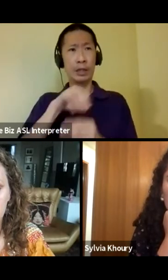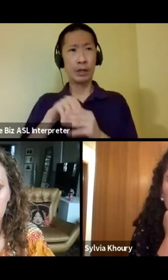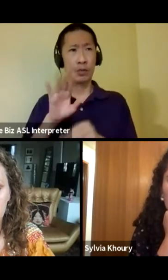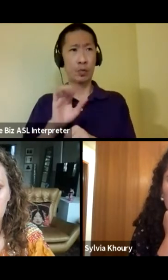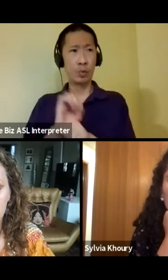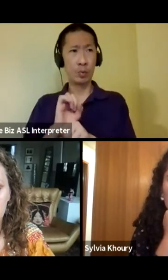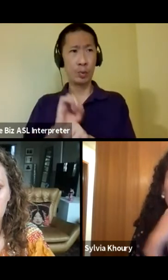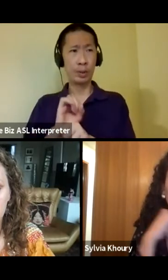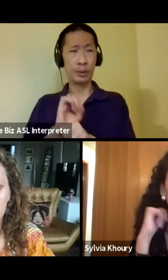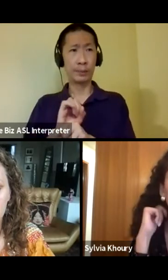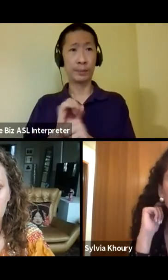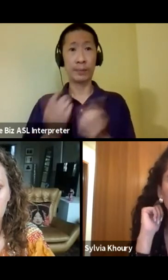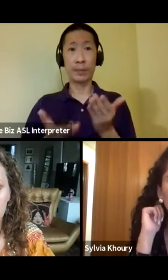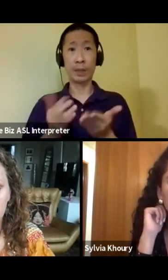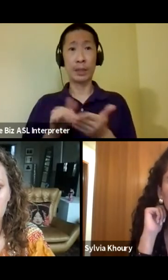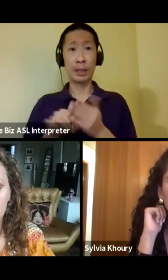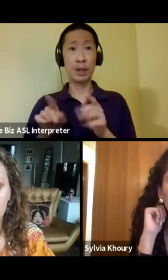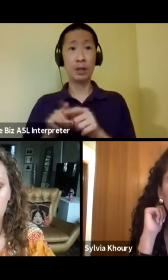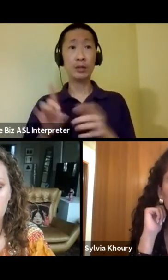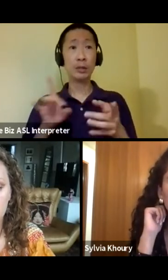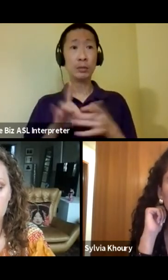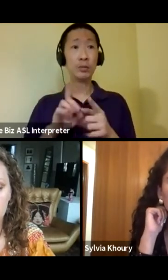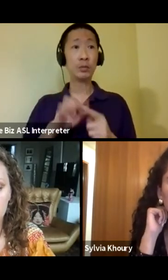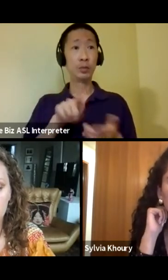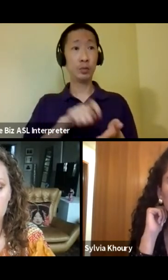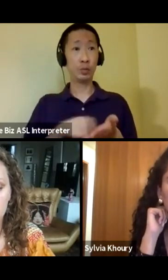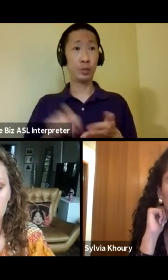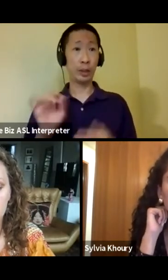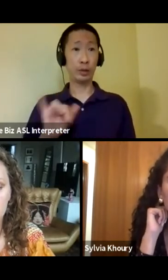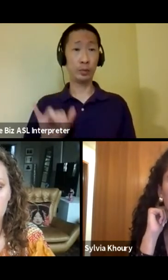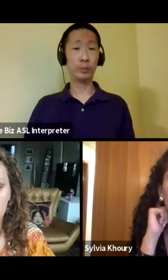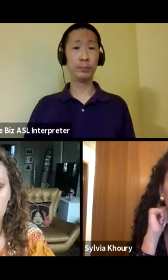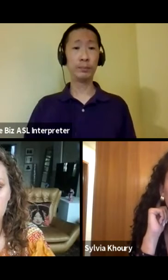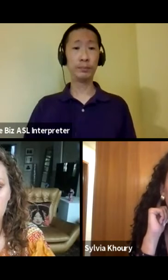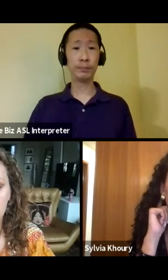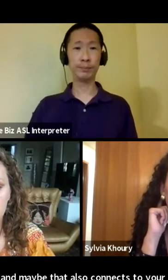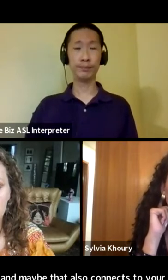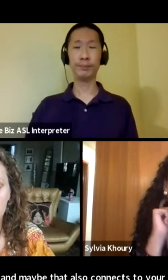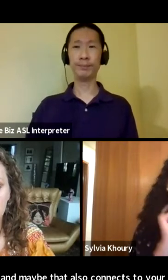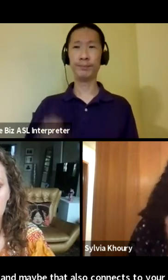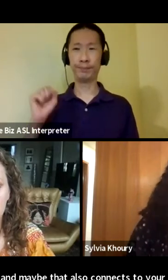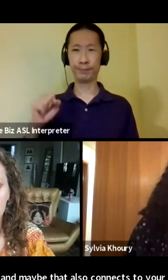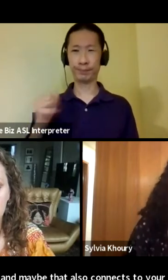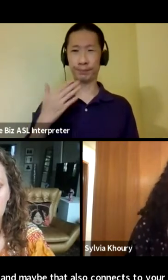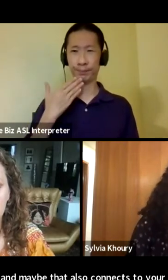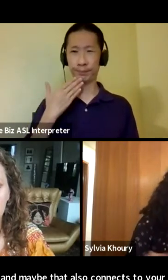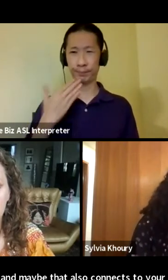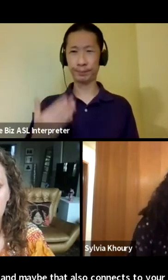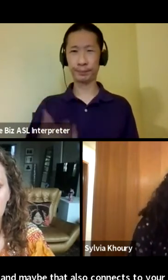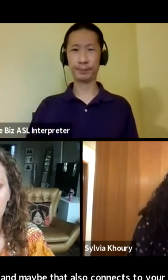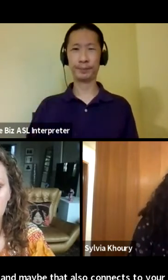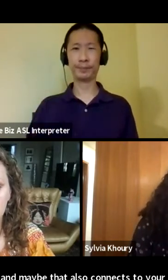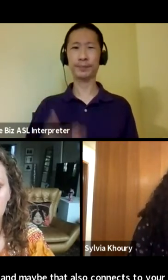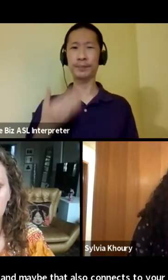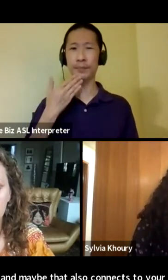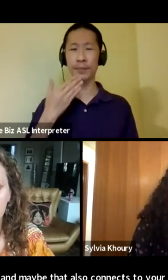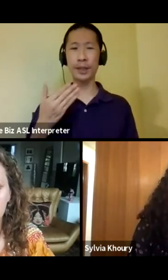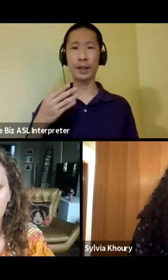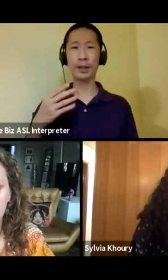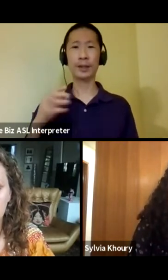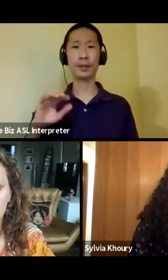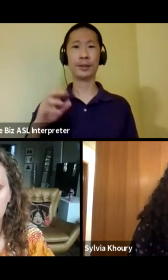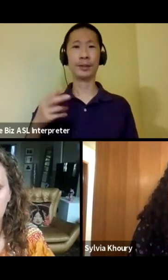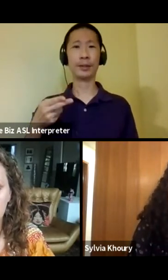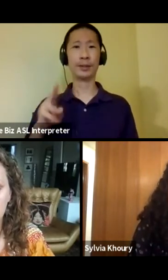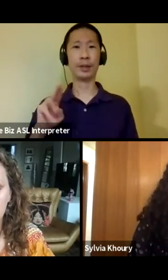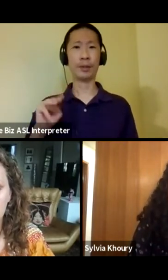And maybe that also connects to your writing as well. Yeah, thank you. And thank you, Homaira. That was